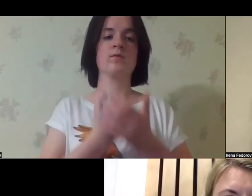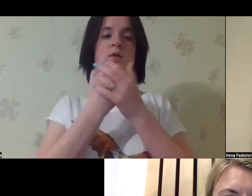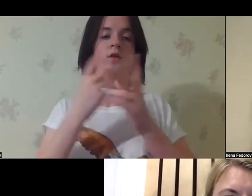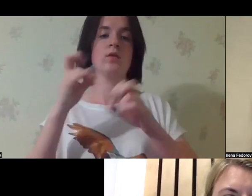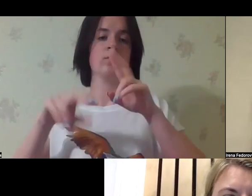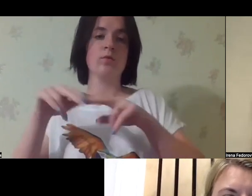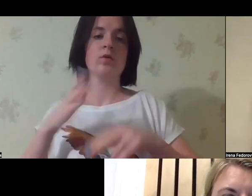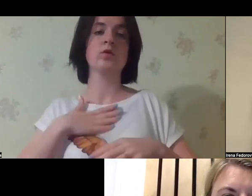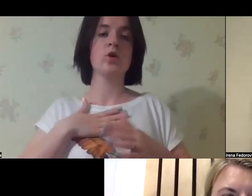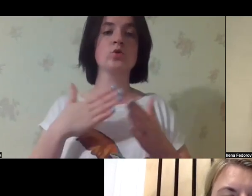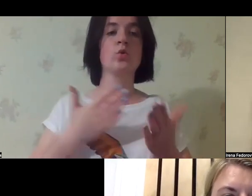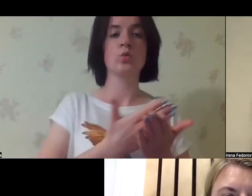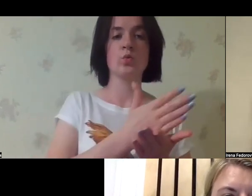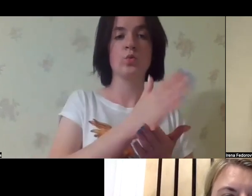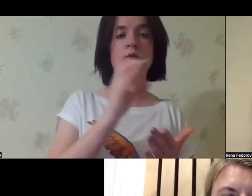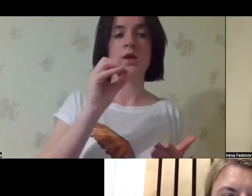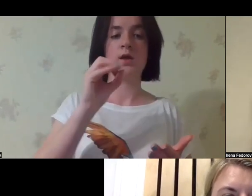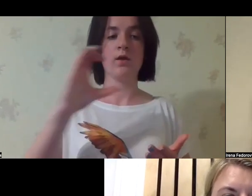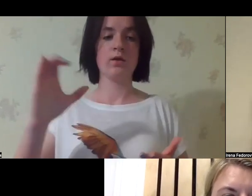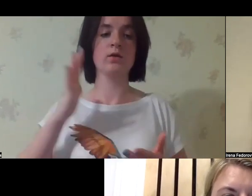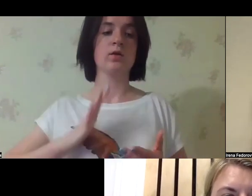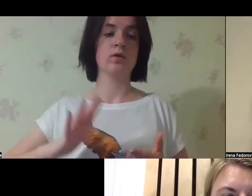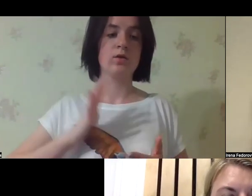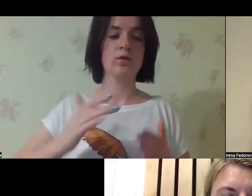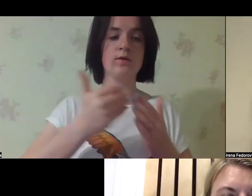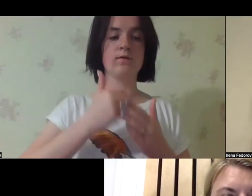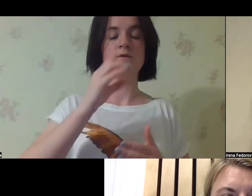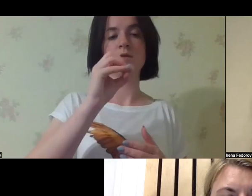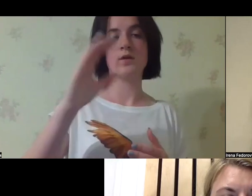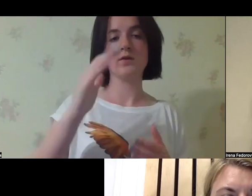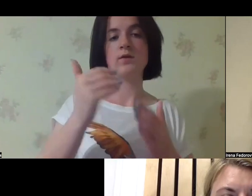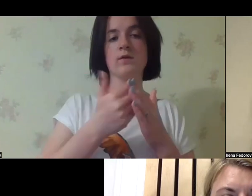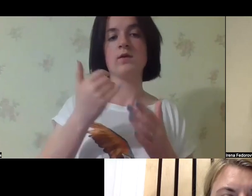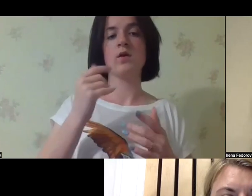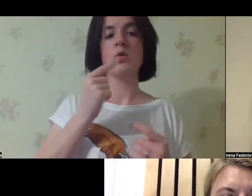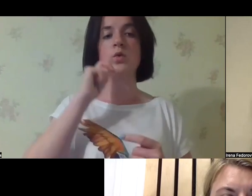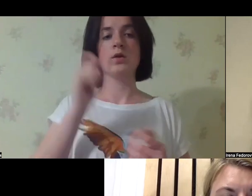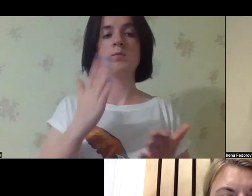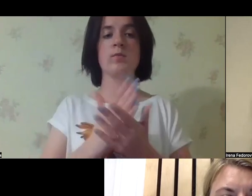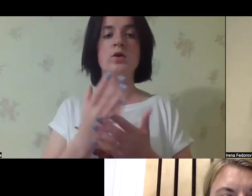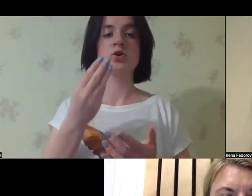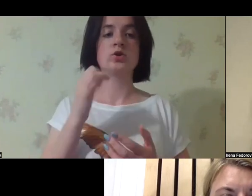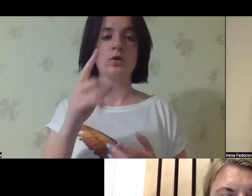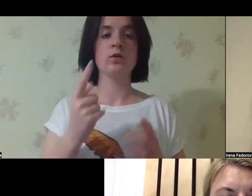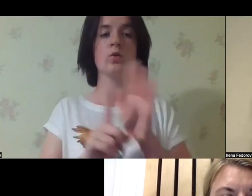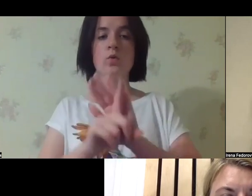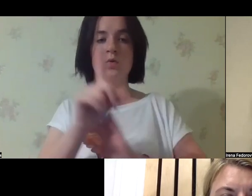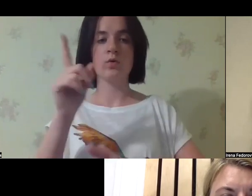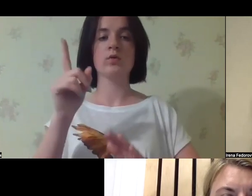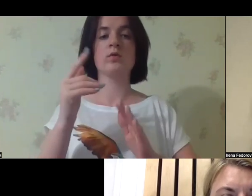on the international level, trying to get support for the recovery and the rebuilding. And also in the context of our EU